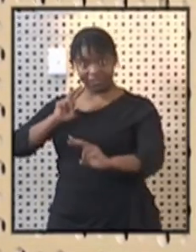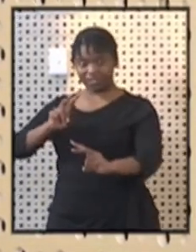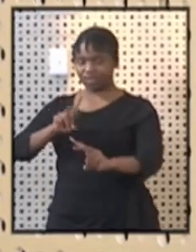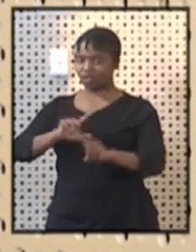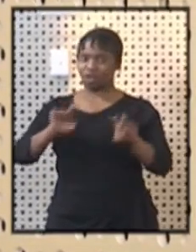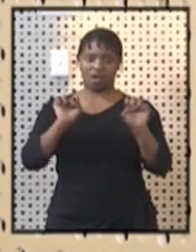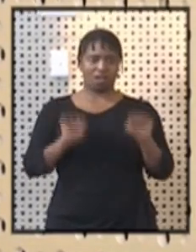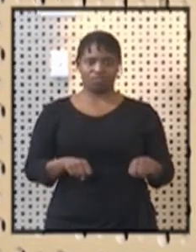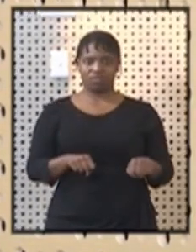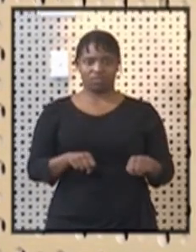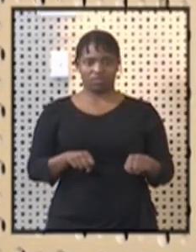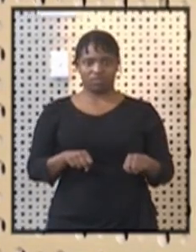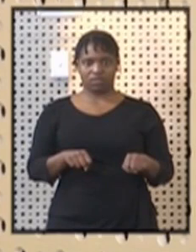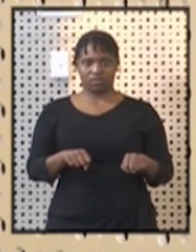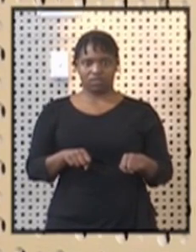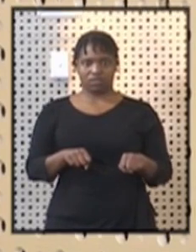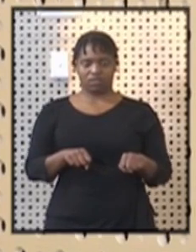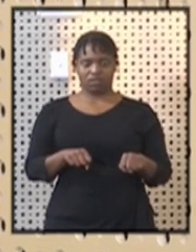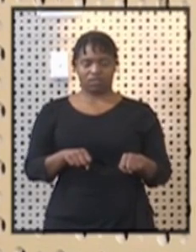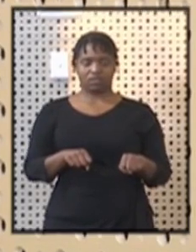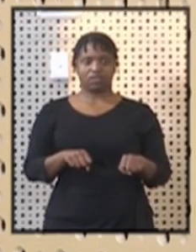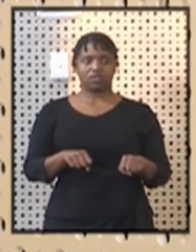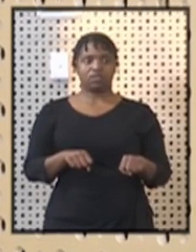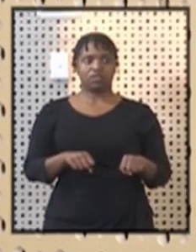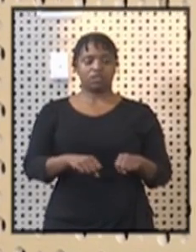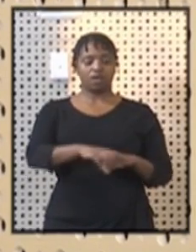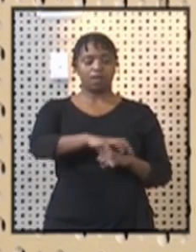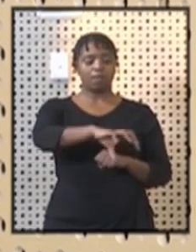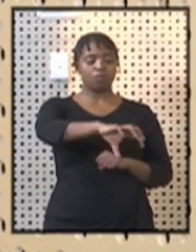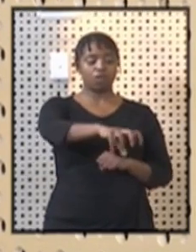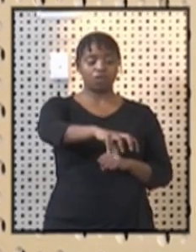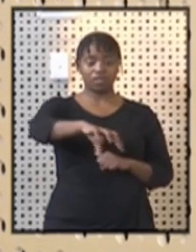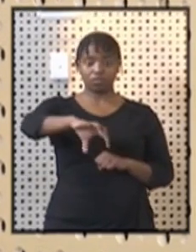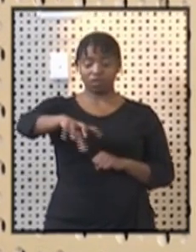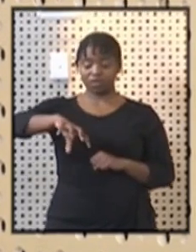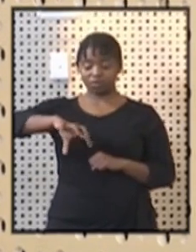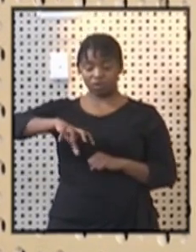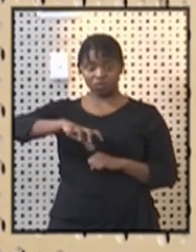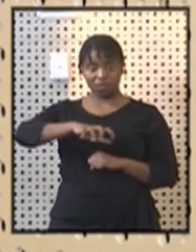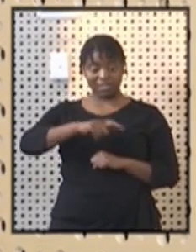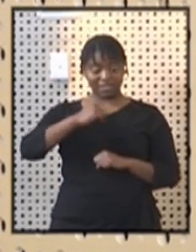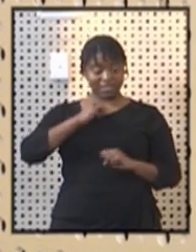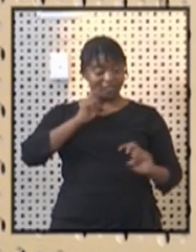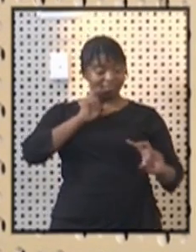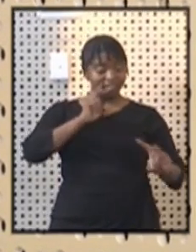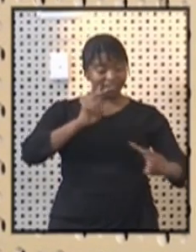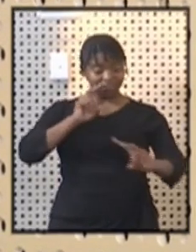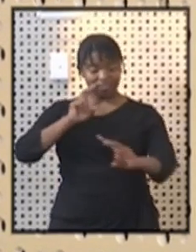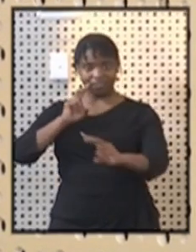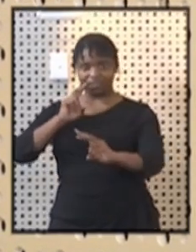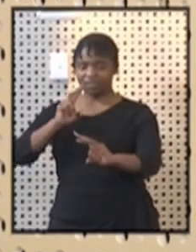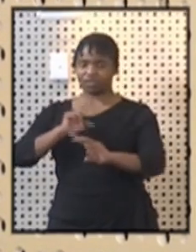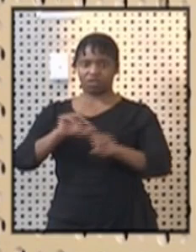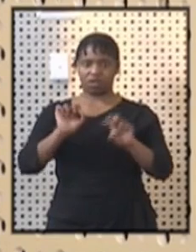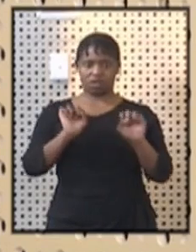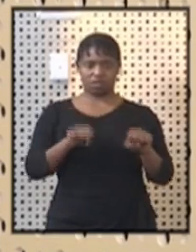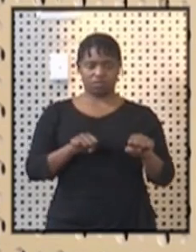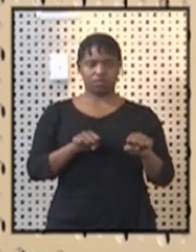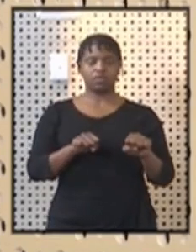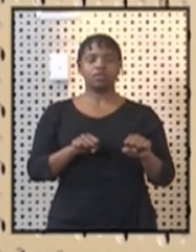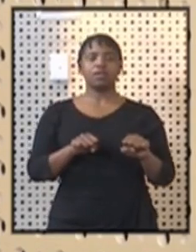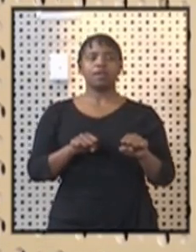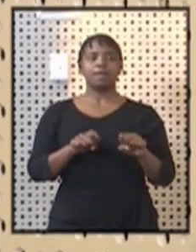I would recommend that the question with regards to wildlife management be